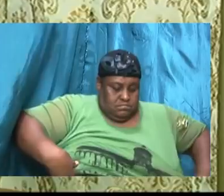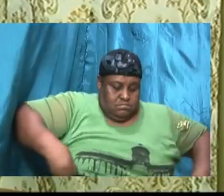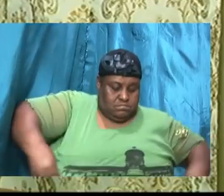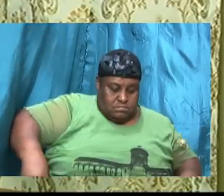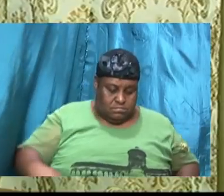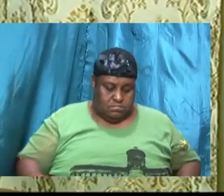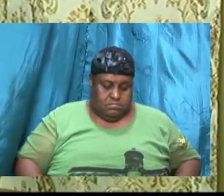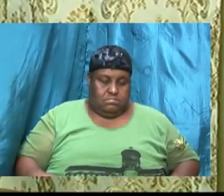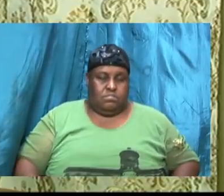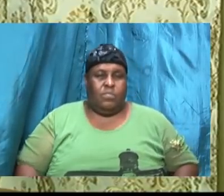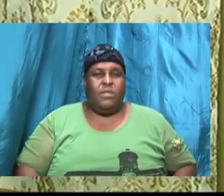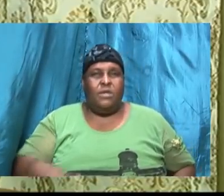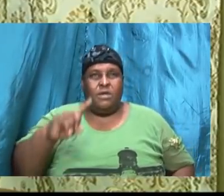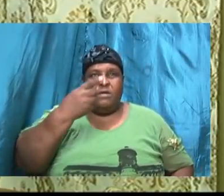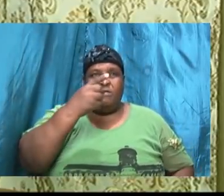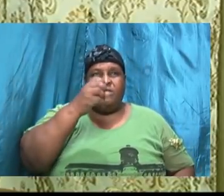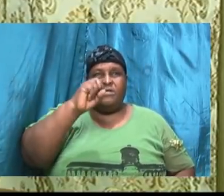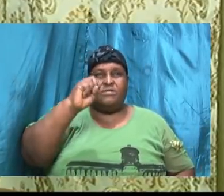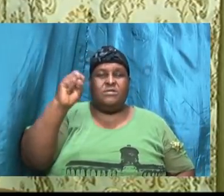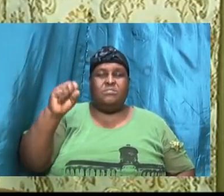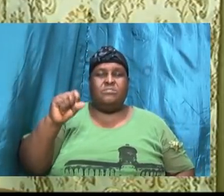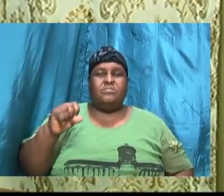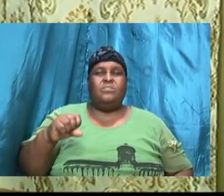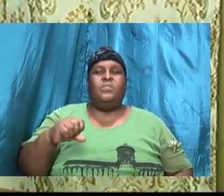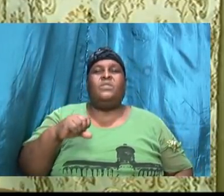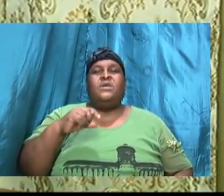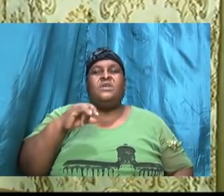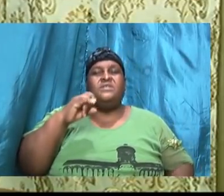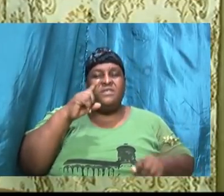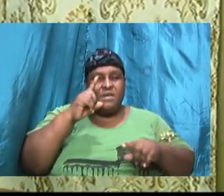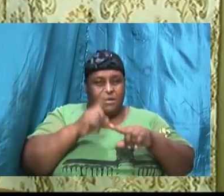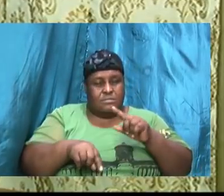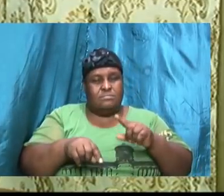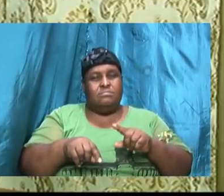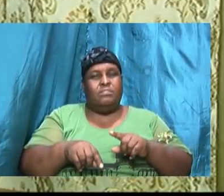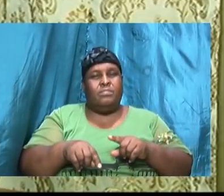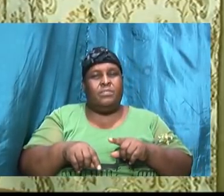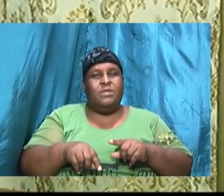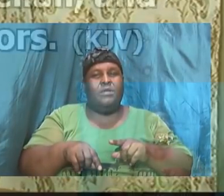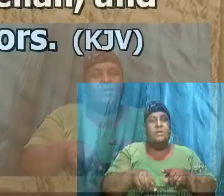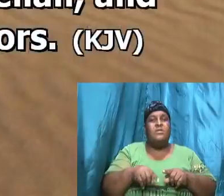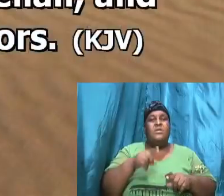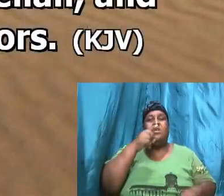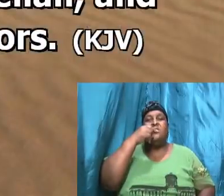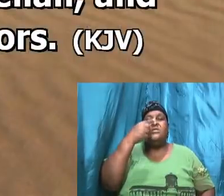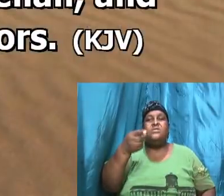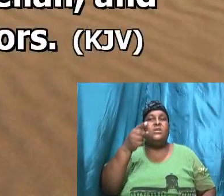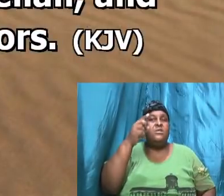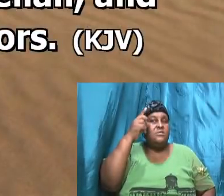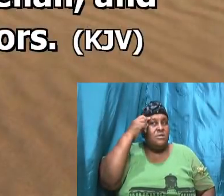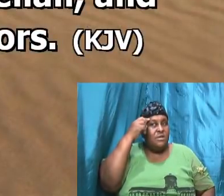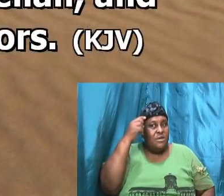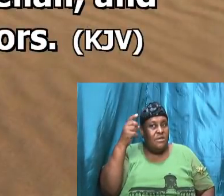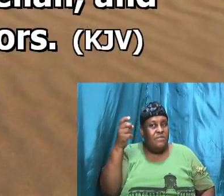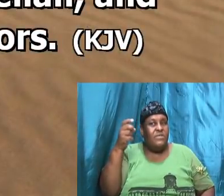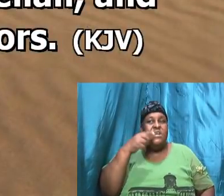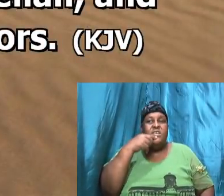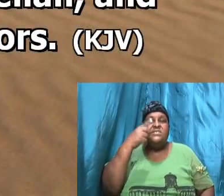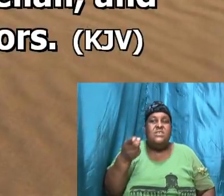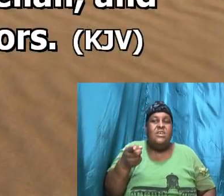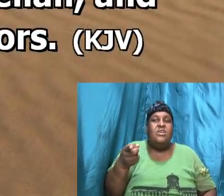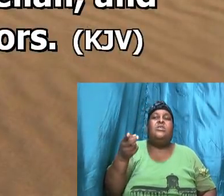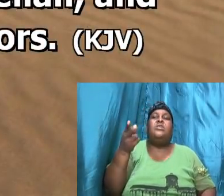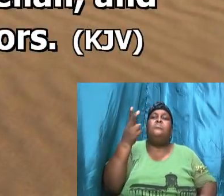making so 1st Samuel 23 1 2 3 then they told David saying